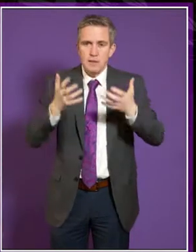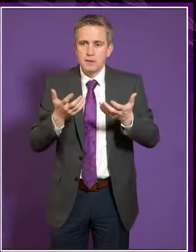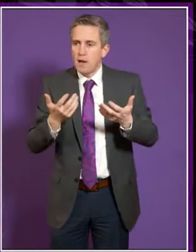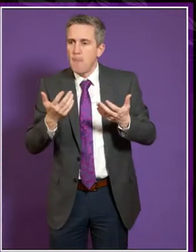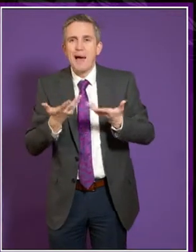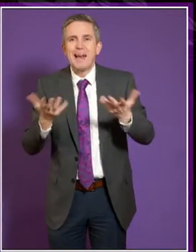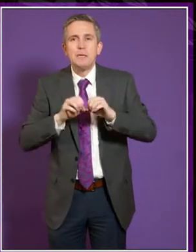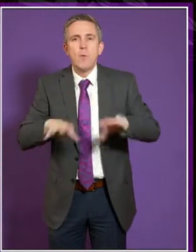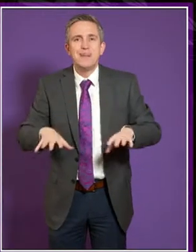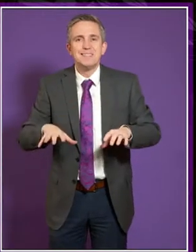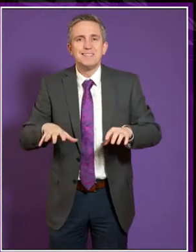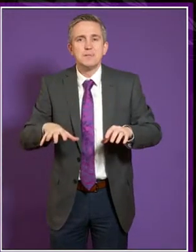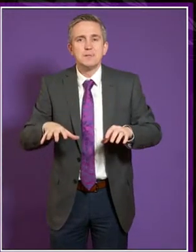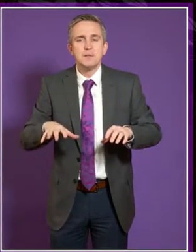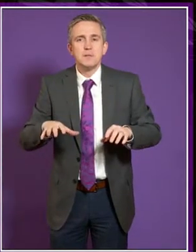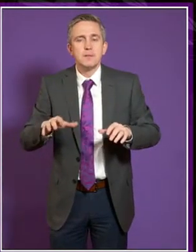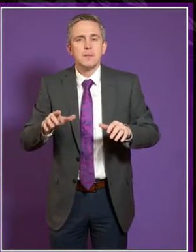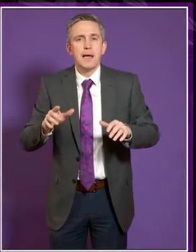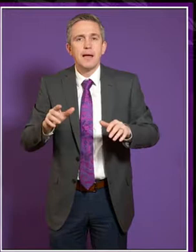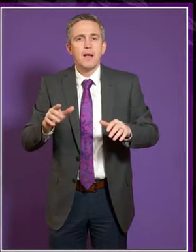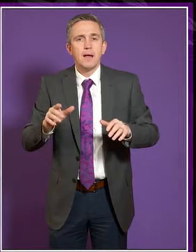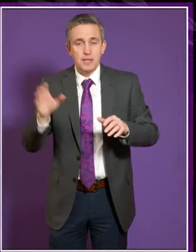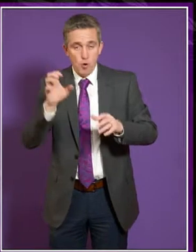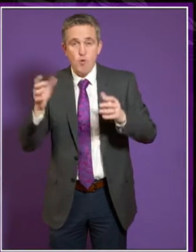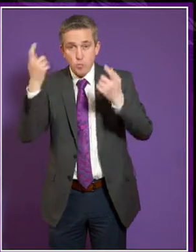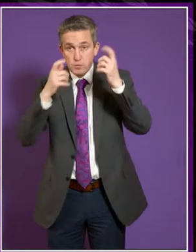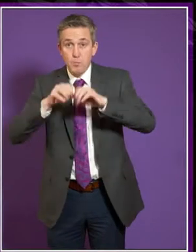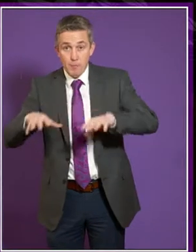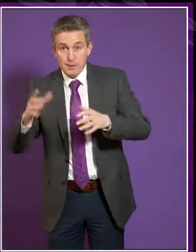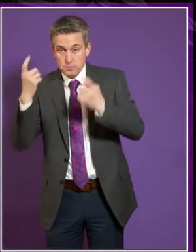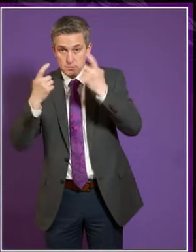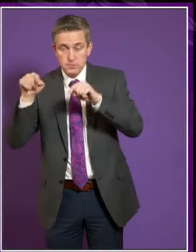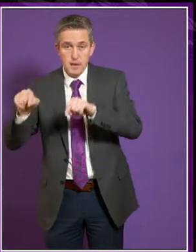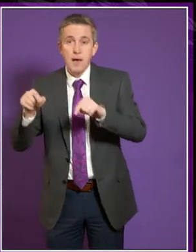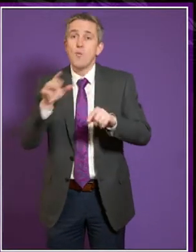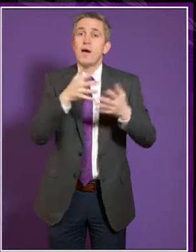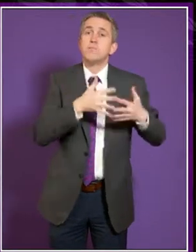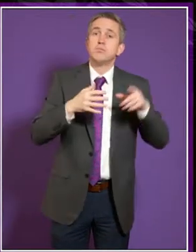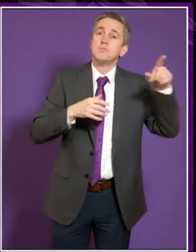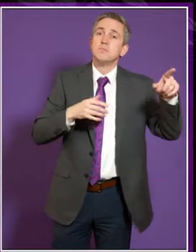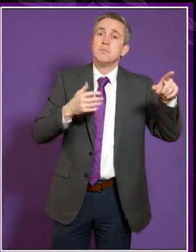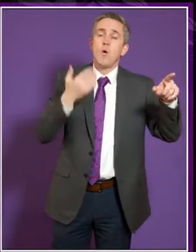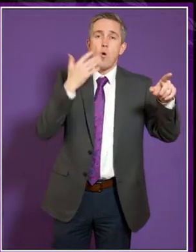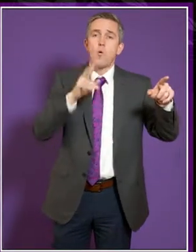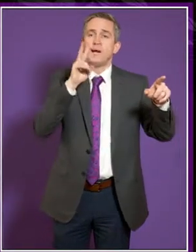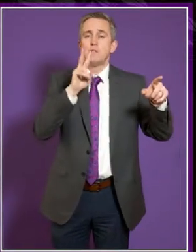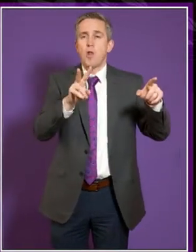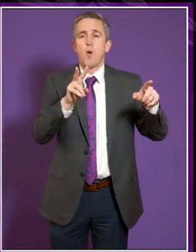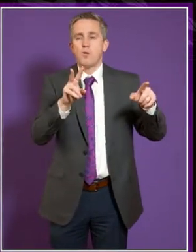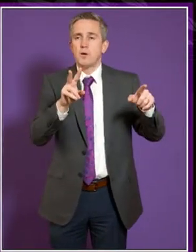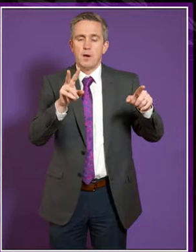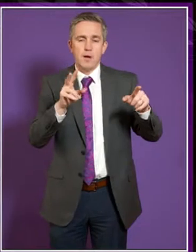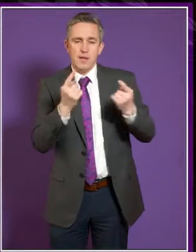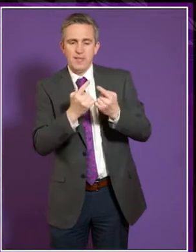as waste. I think in the United States, they see it very much in terms of the glass half full rather than the